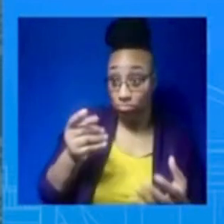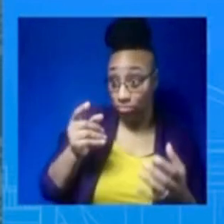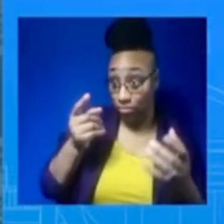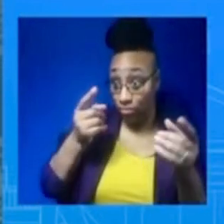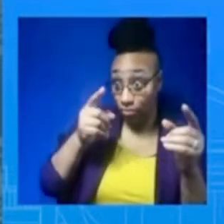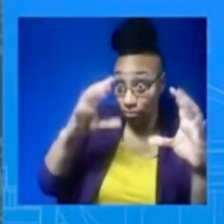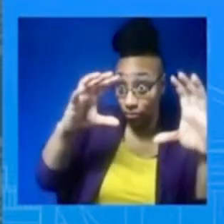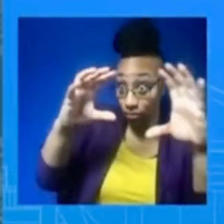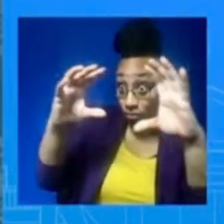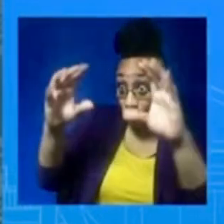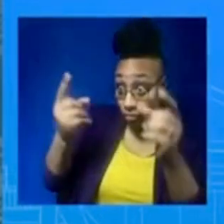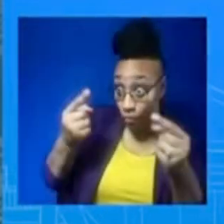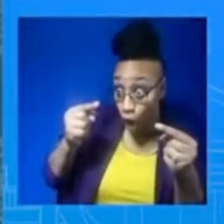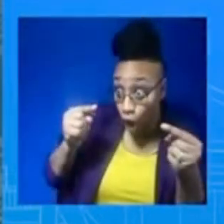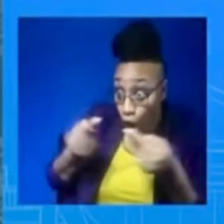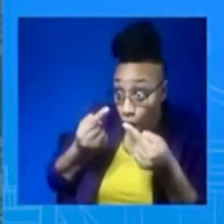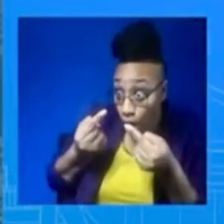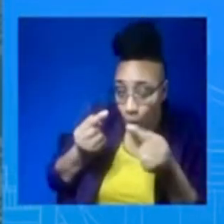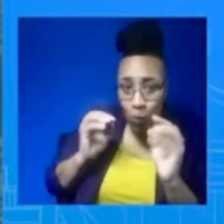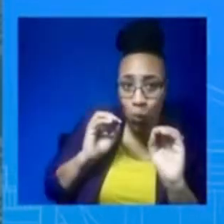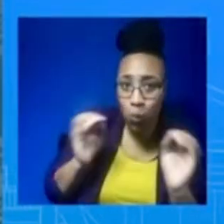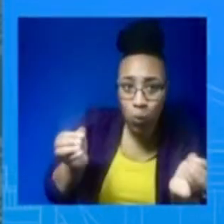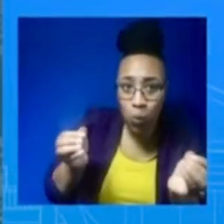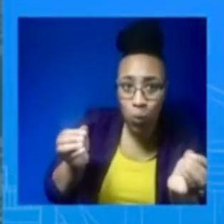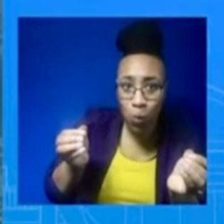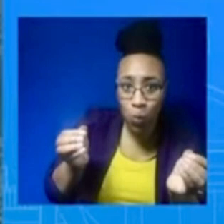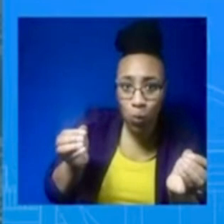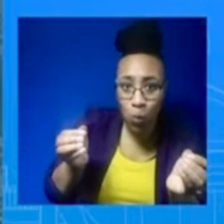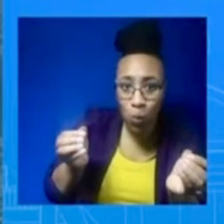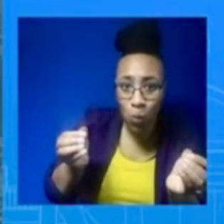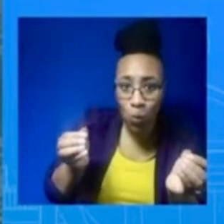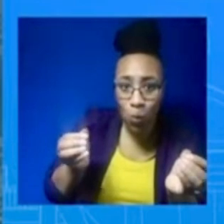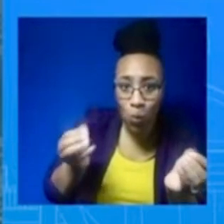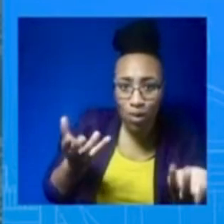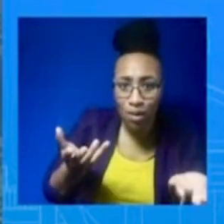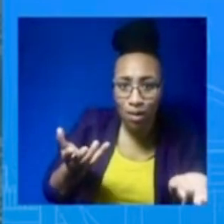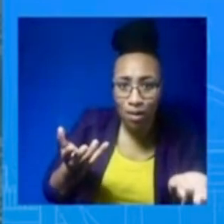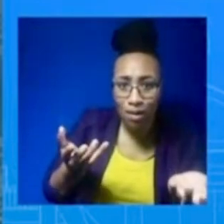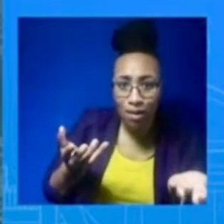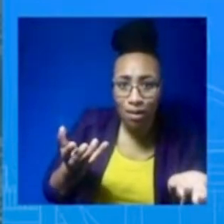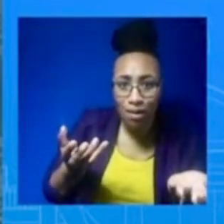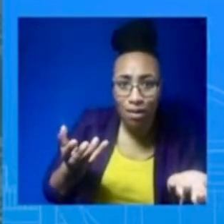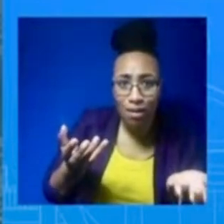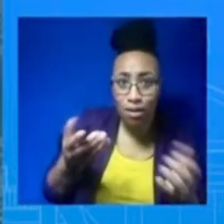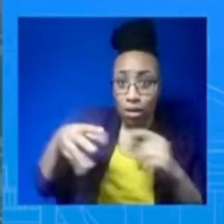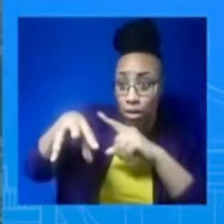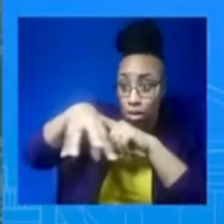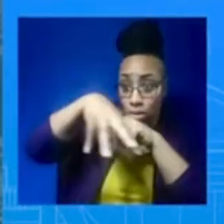James, no significant surveillance achieved by the Chinese spy balloon.